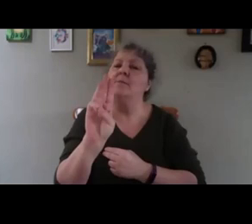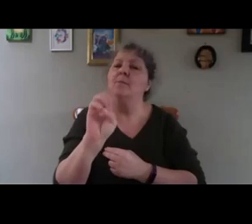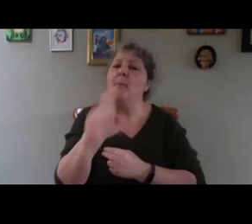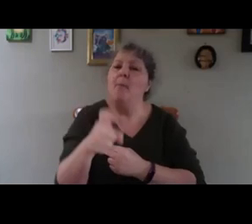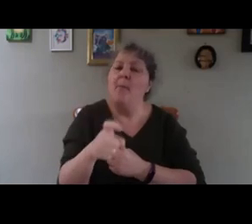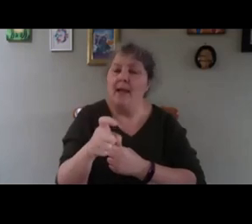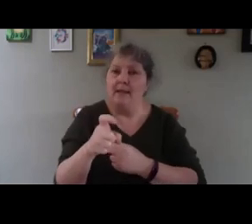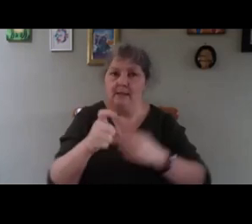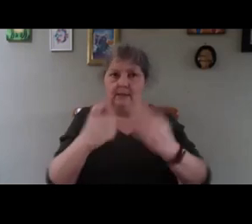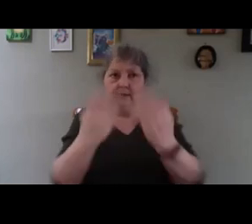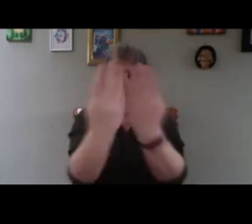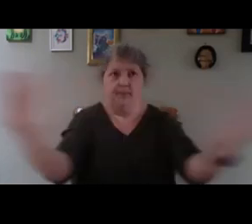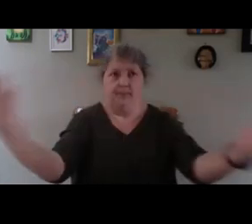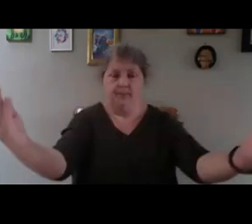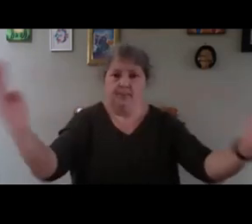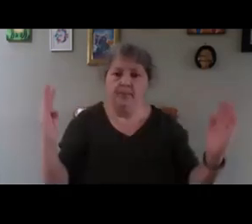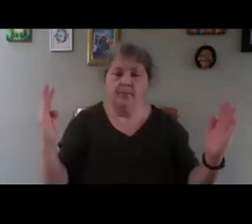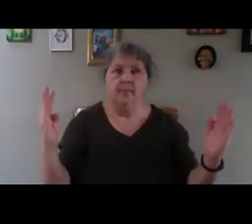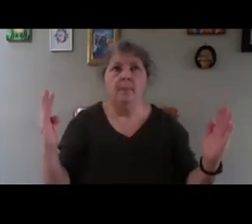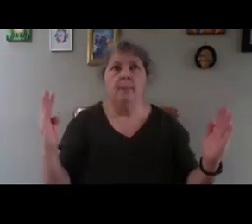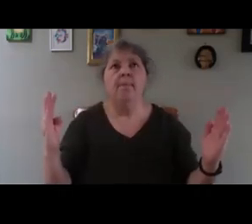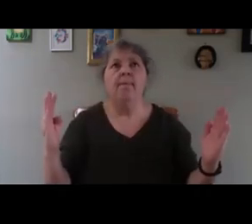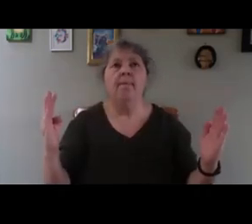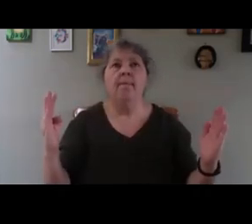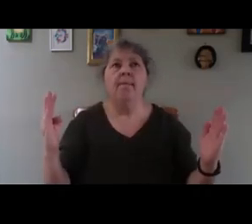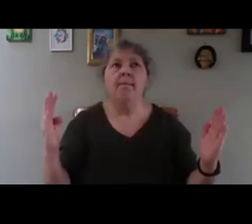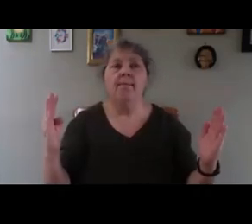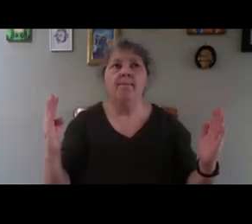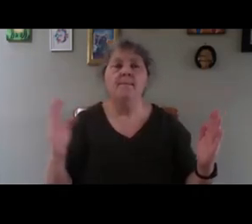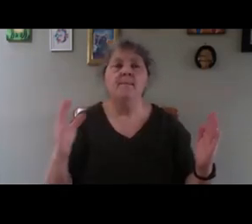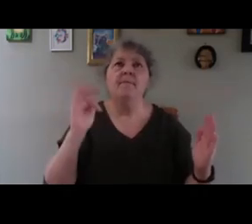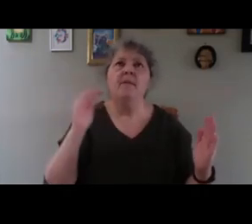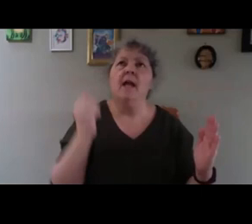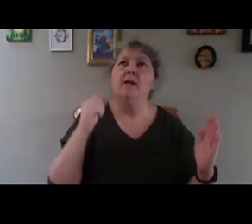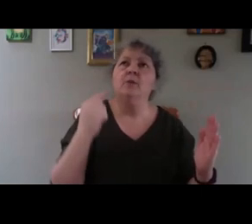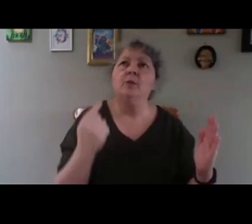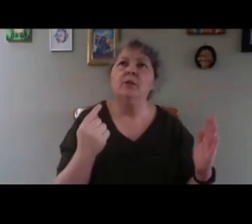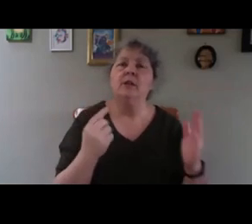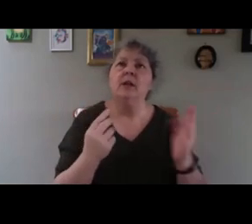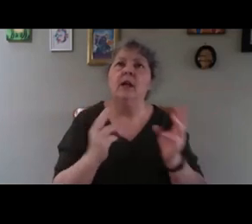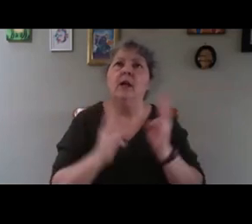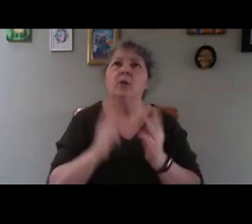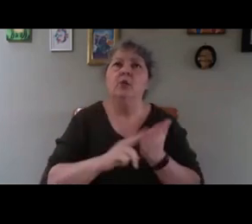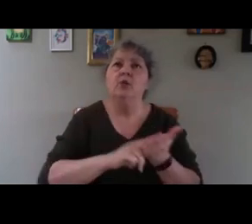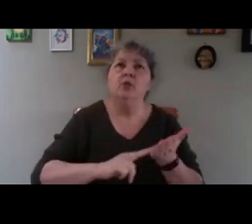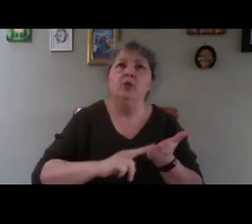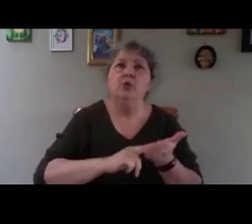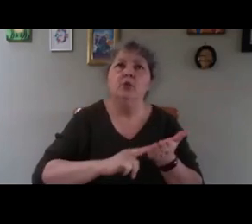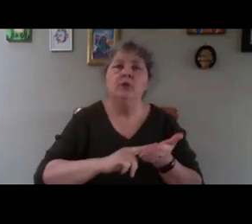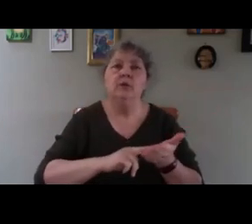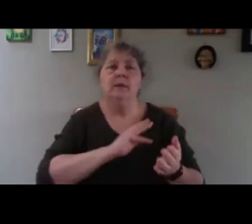be even better, if I had one, I would use a south-facing